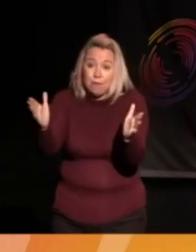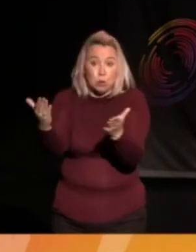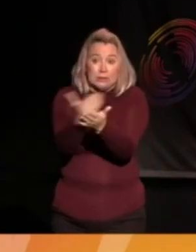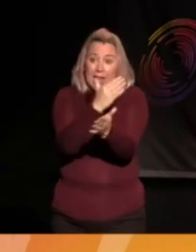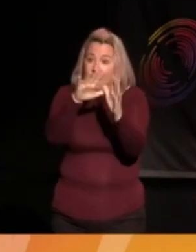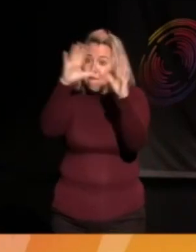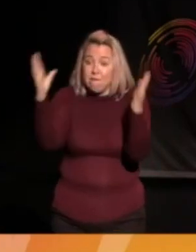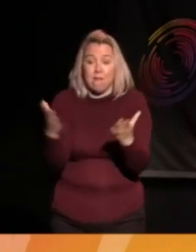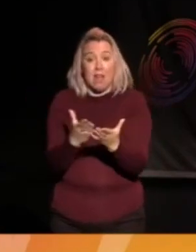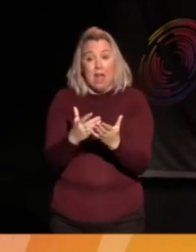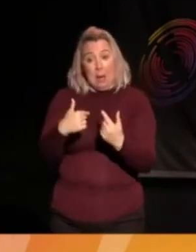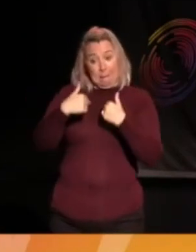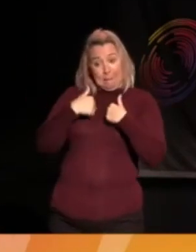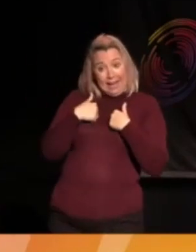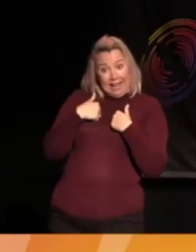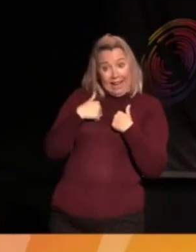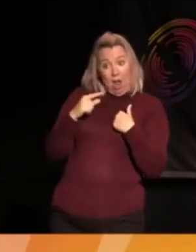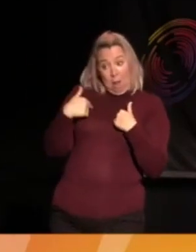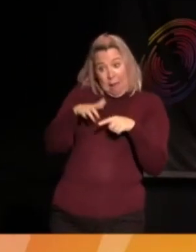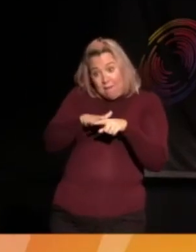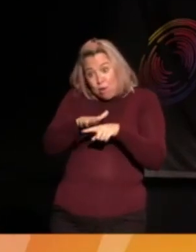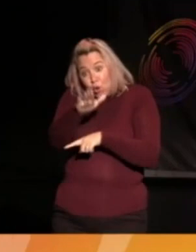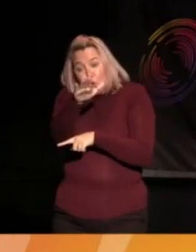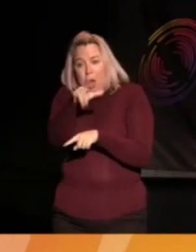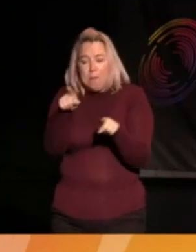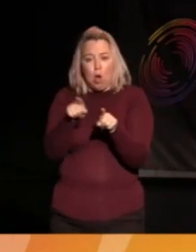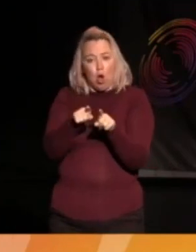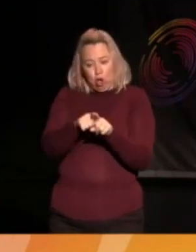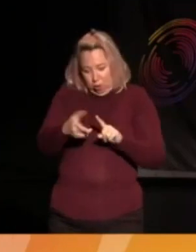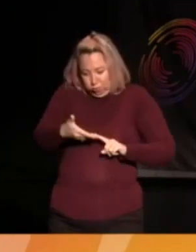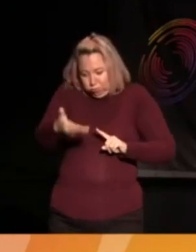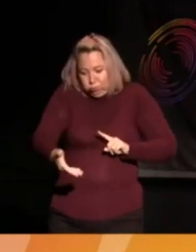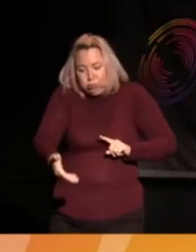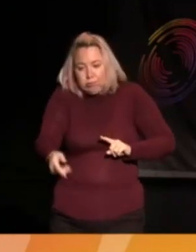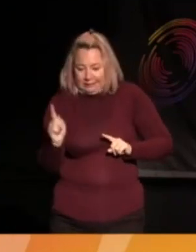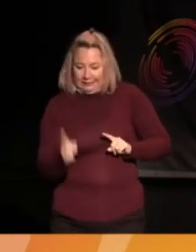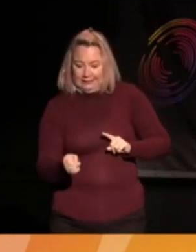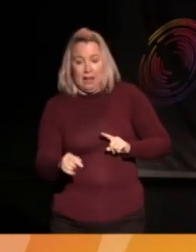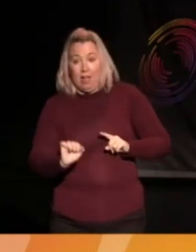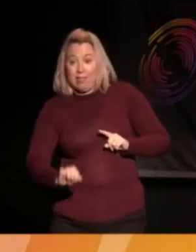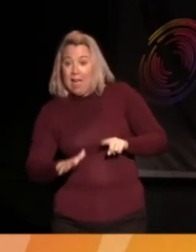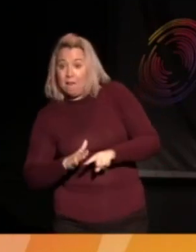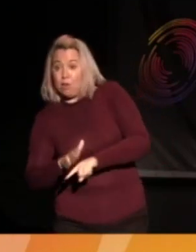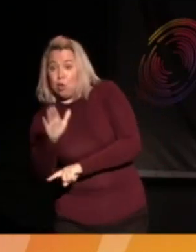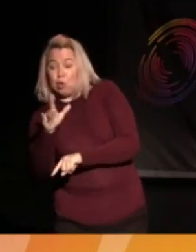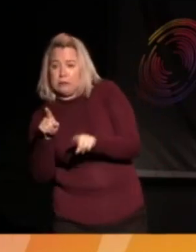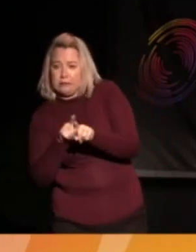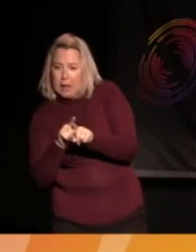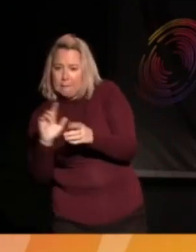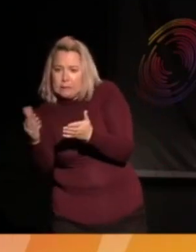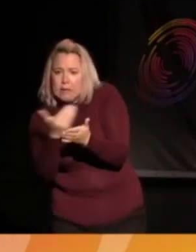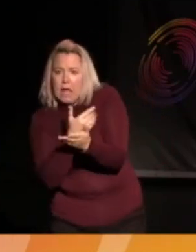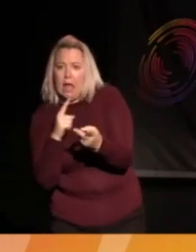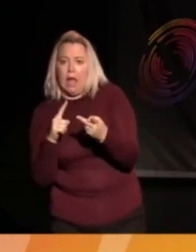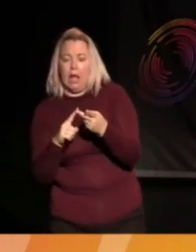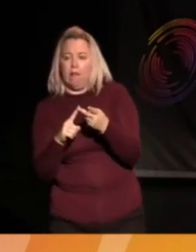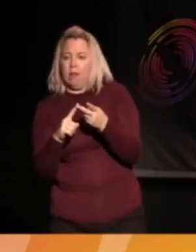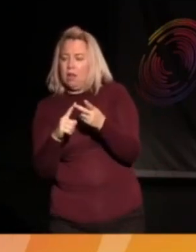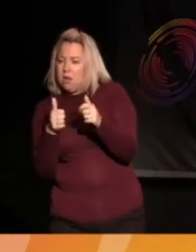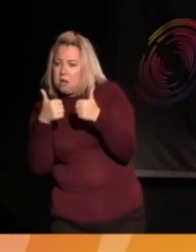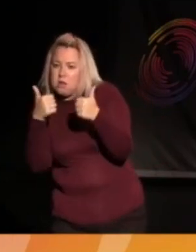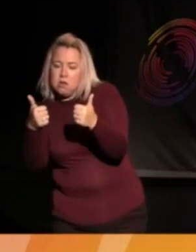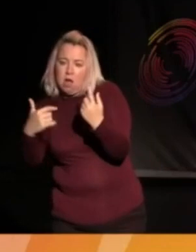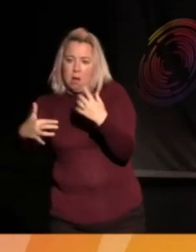this is my obligation to both myself, my future, but also those yet to come. And them having the safe and prosperous planet that